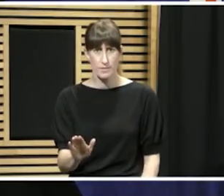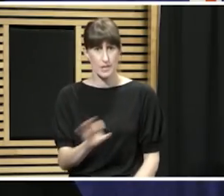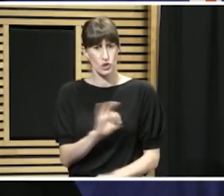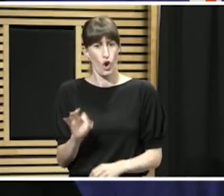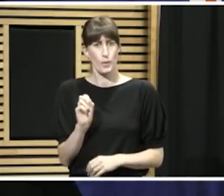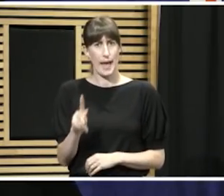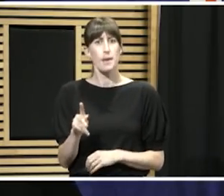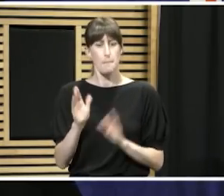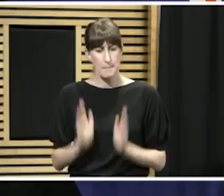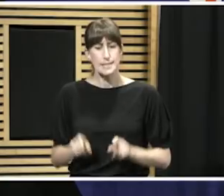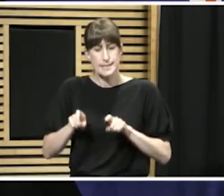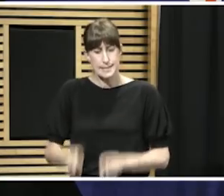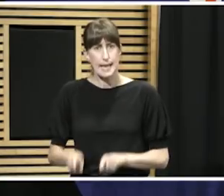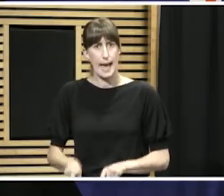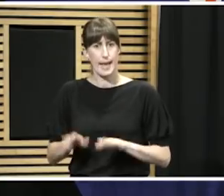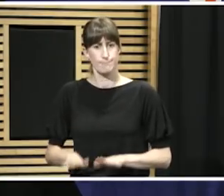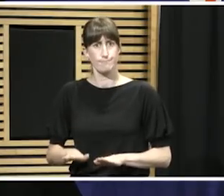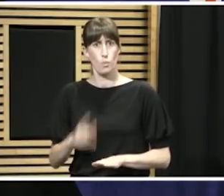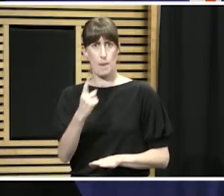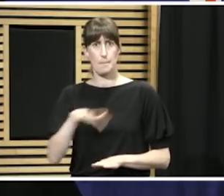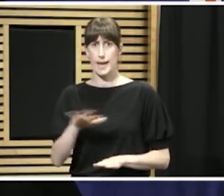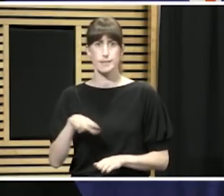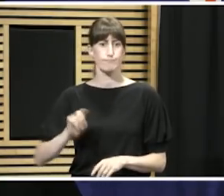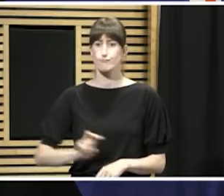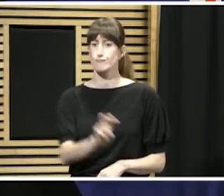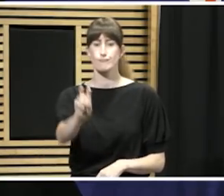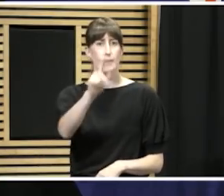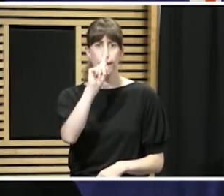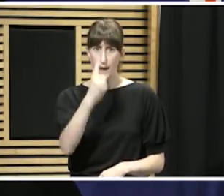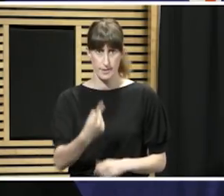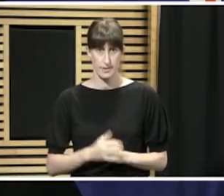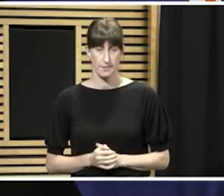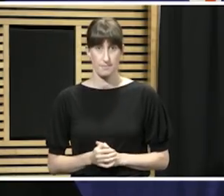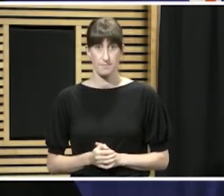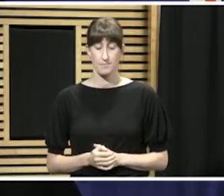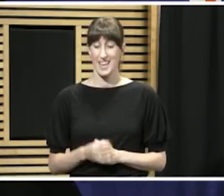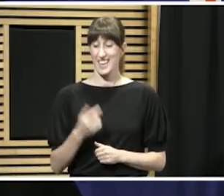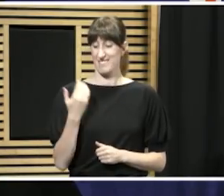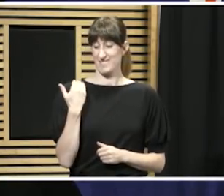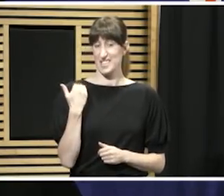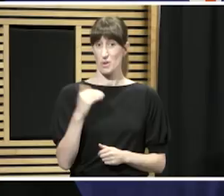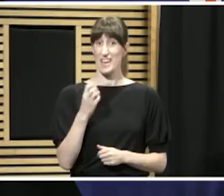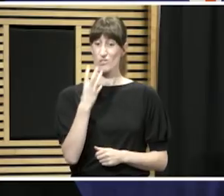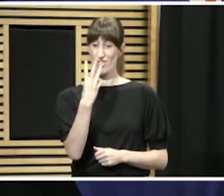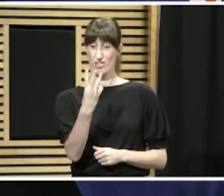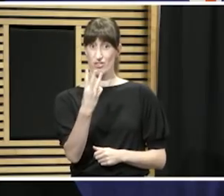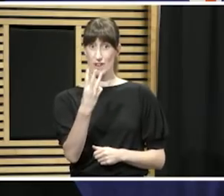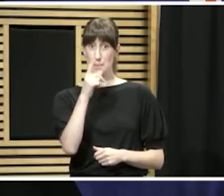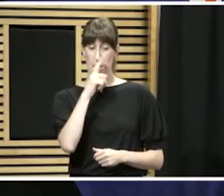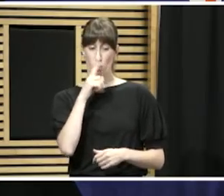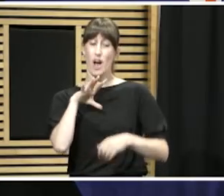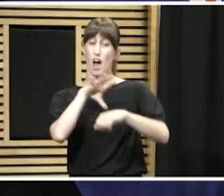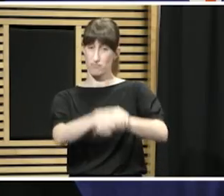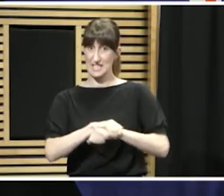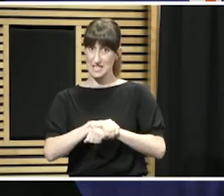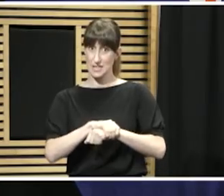Stay in place. We have, over the last few days, had cause to arrest three people for persistent